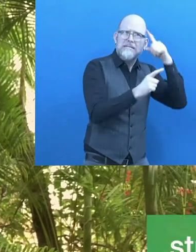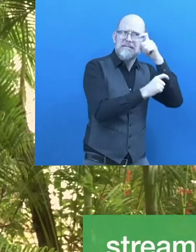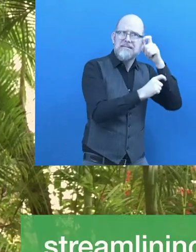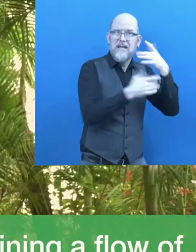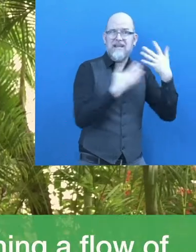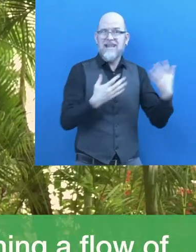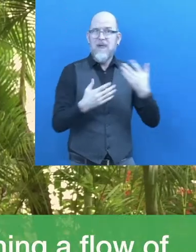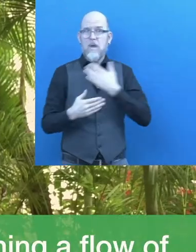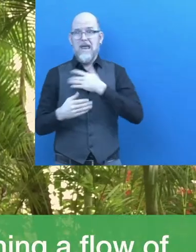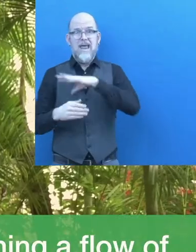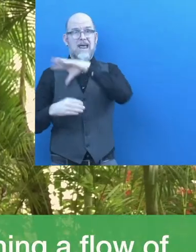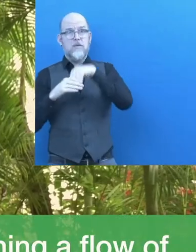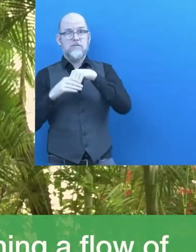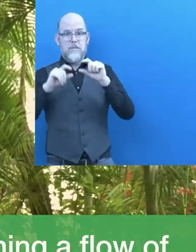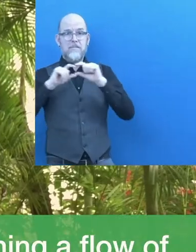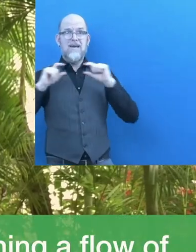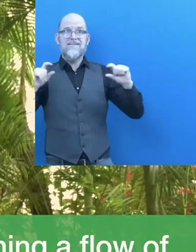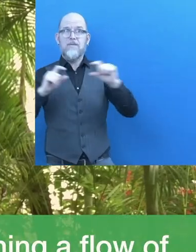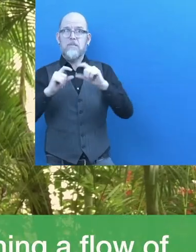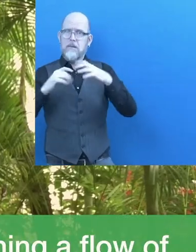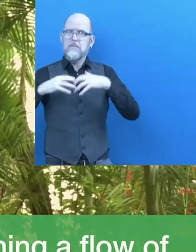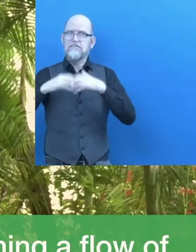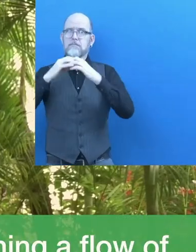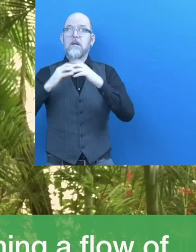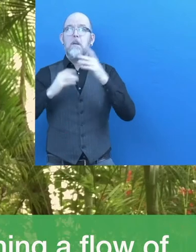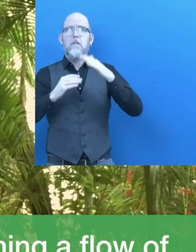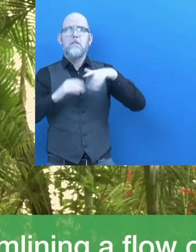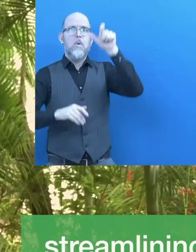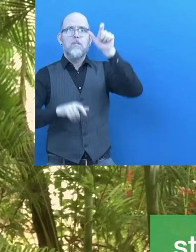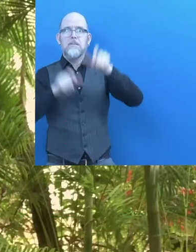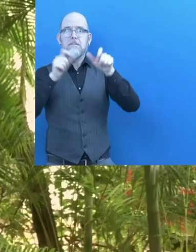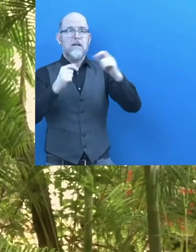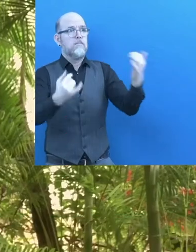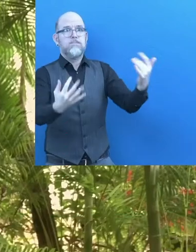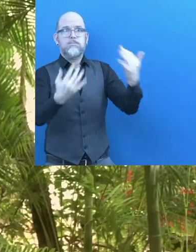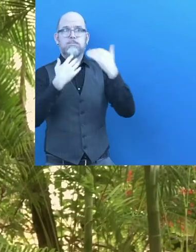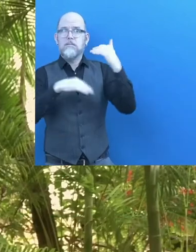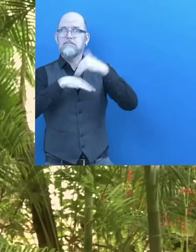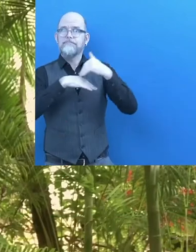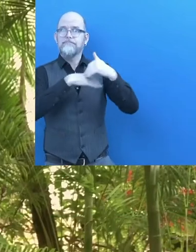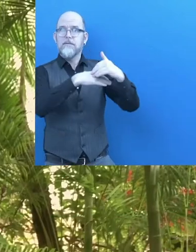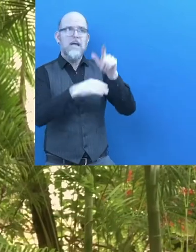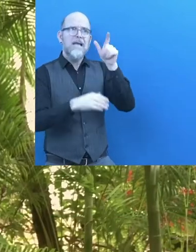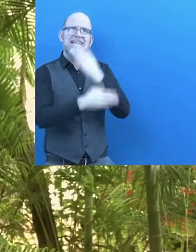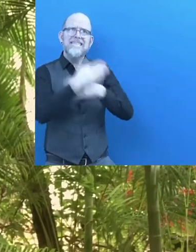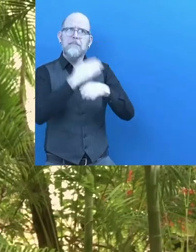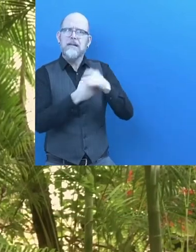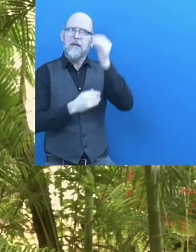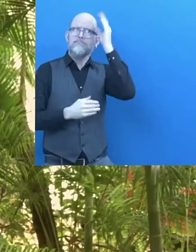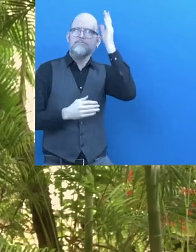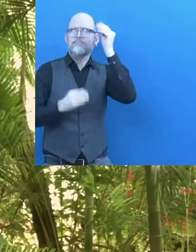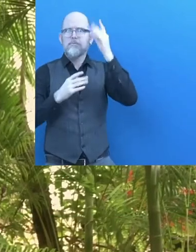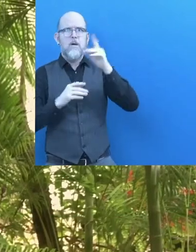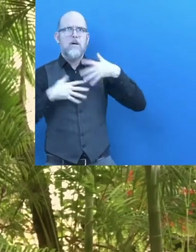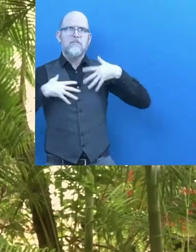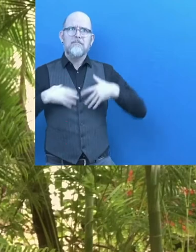By creating InclusionMade, we streamlined a flow of talented applicants with disabilities. At the same time, we train recruiters